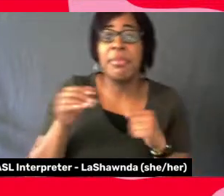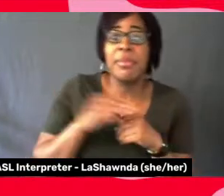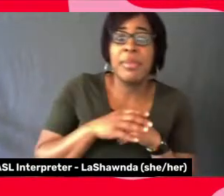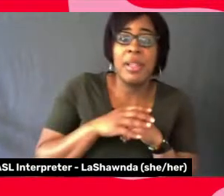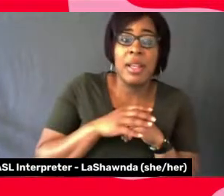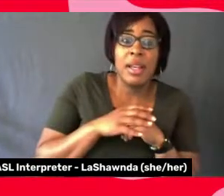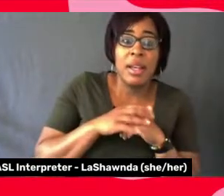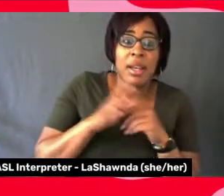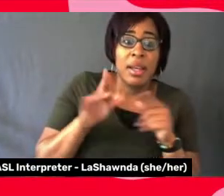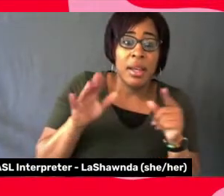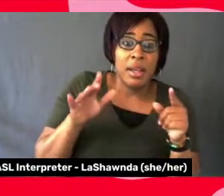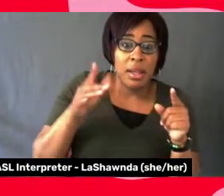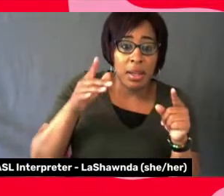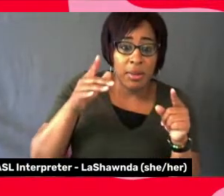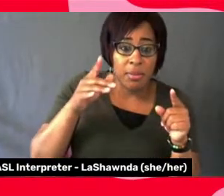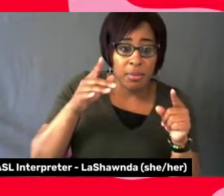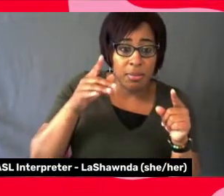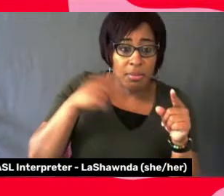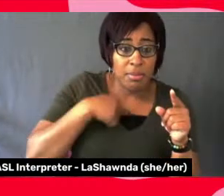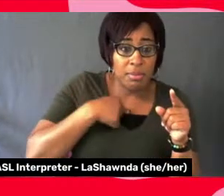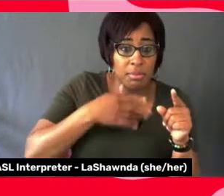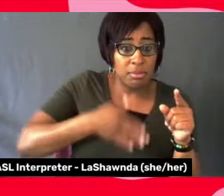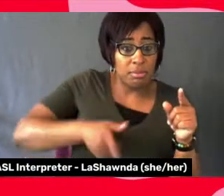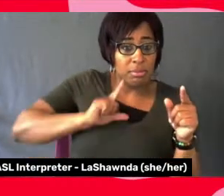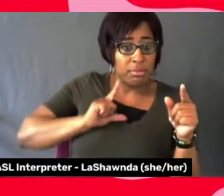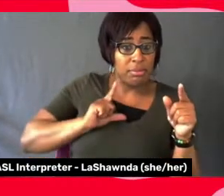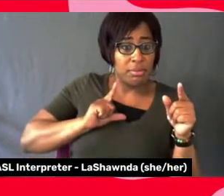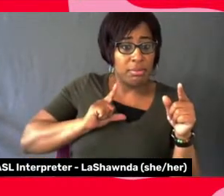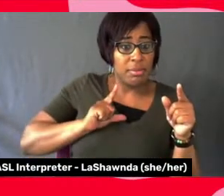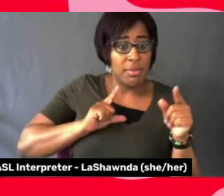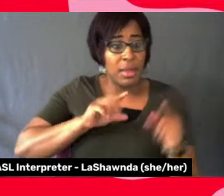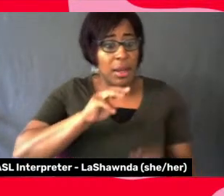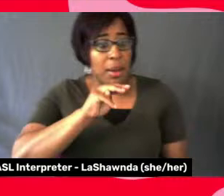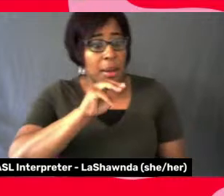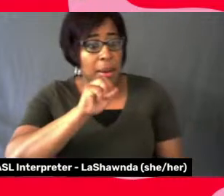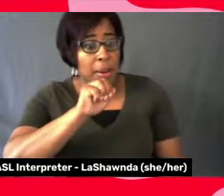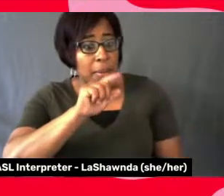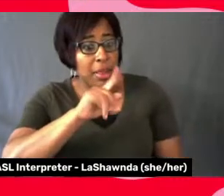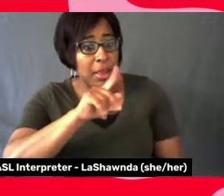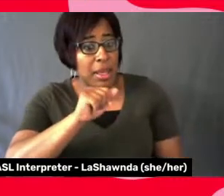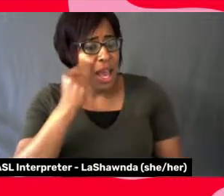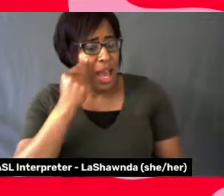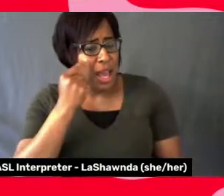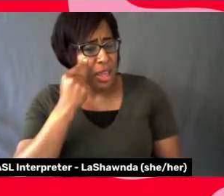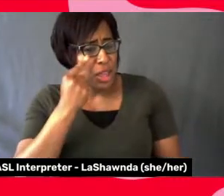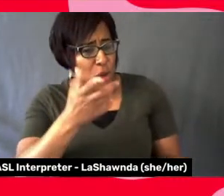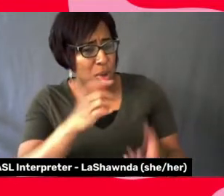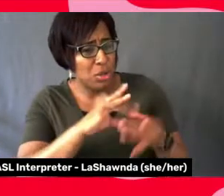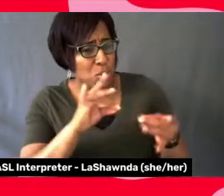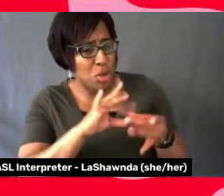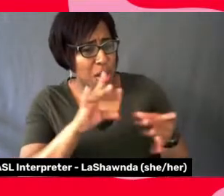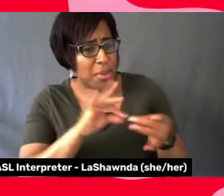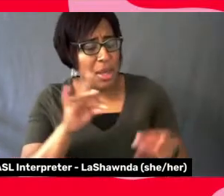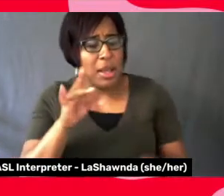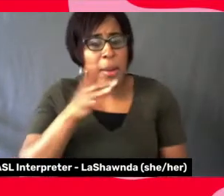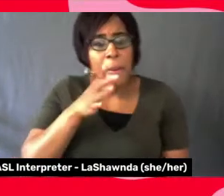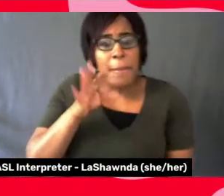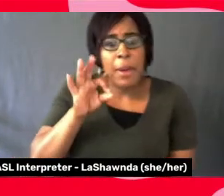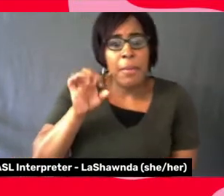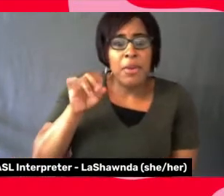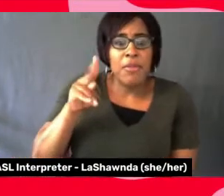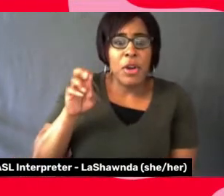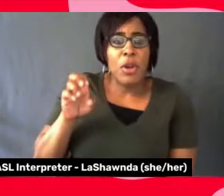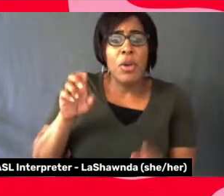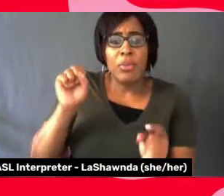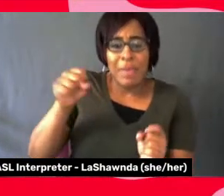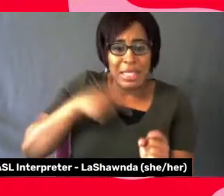Oh, was that me? Oh, you, you were responding. Oh, yeah, I was responding because it just gave me a flash.